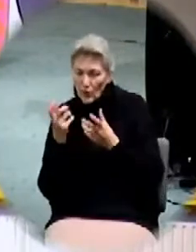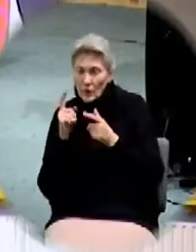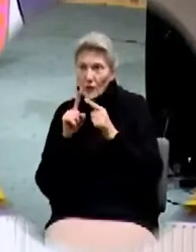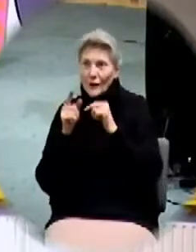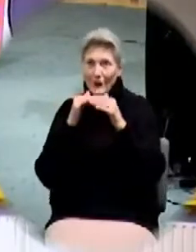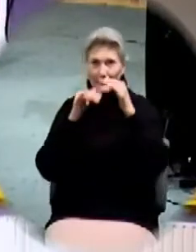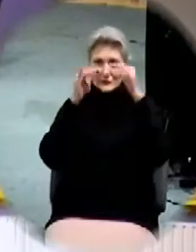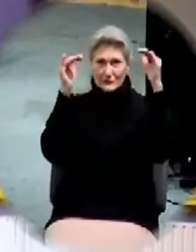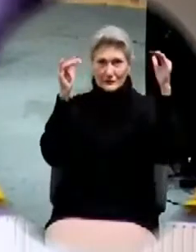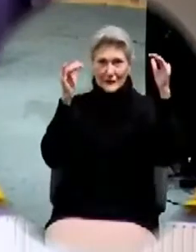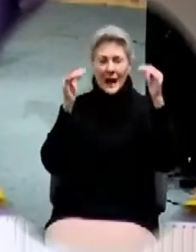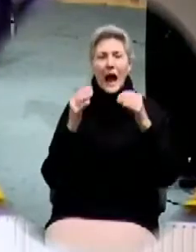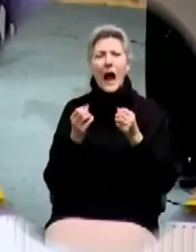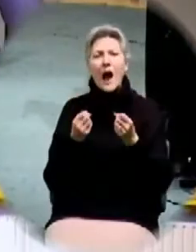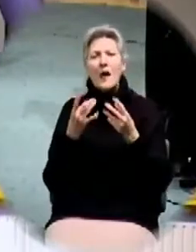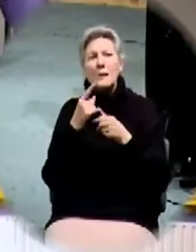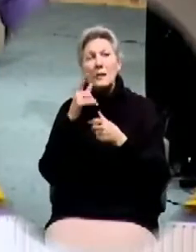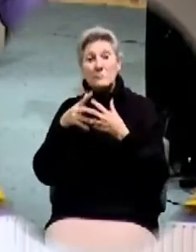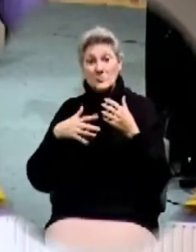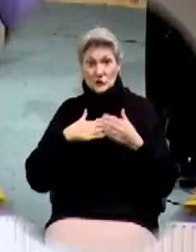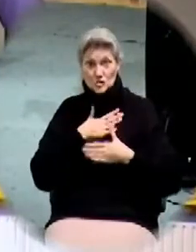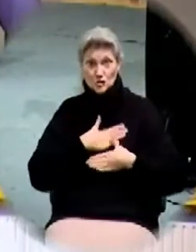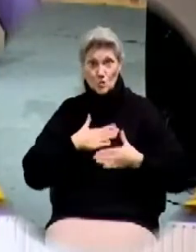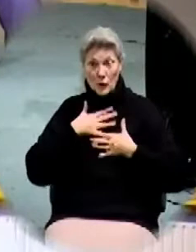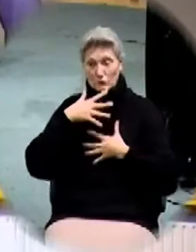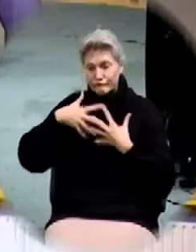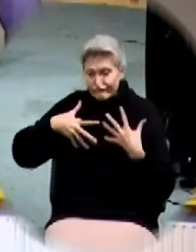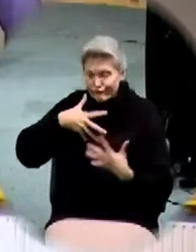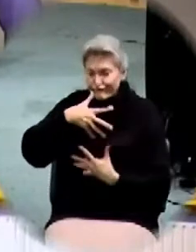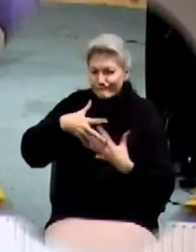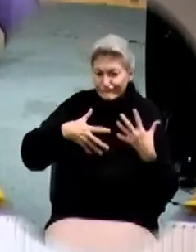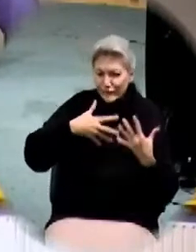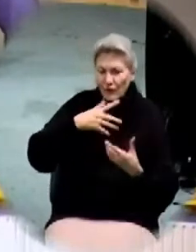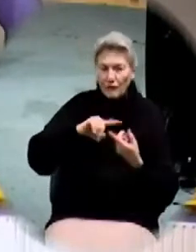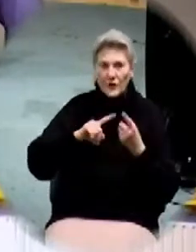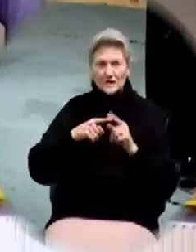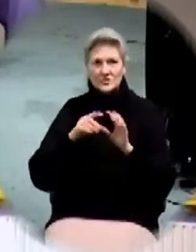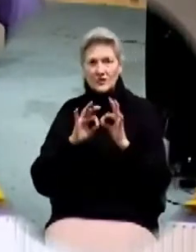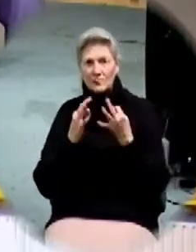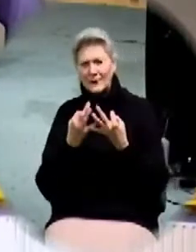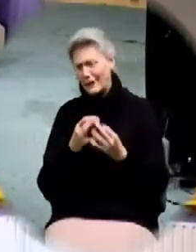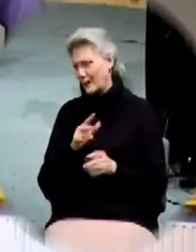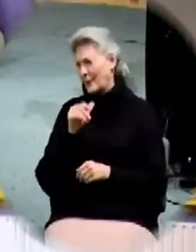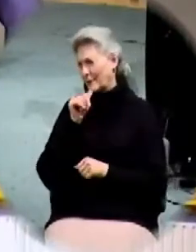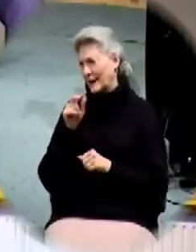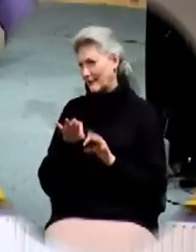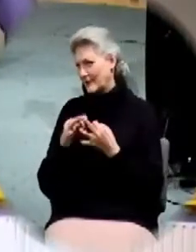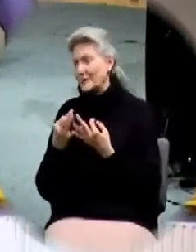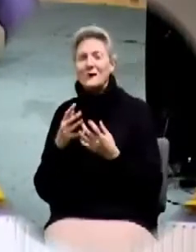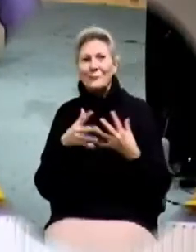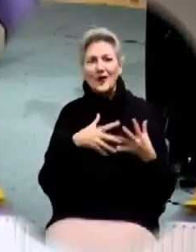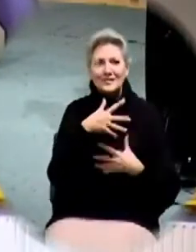How many of enjoy hanging out with friends? Family? Well, maybe not that, but friends.